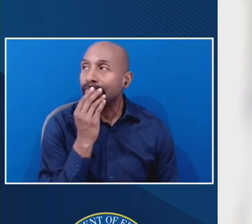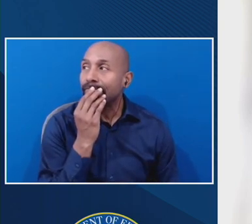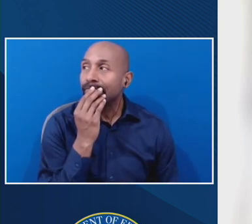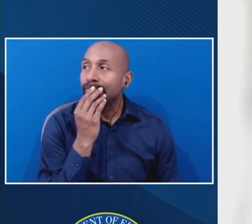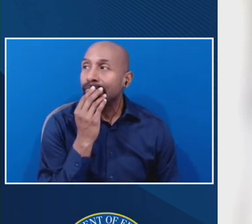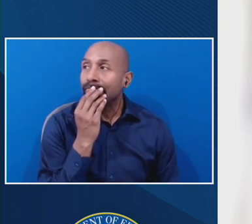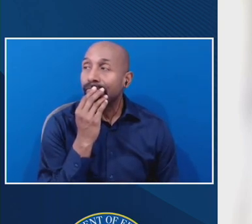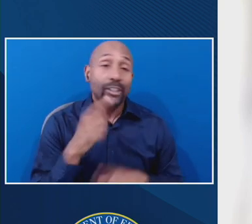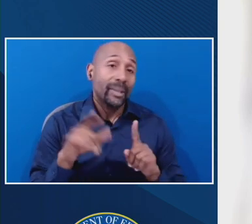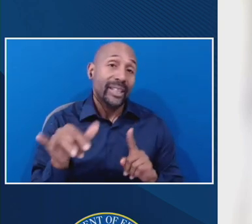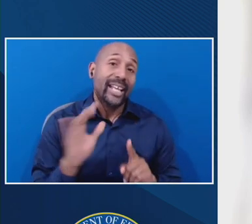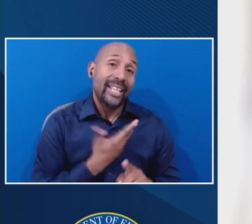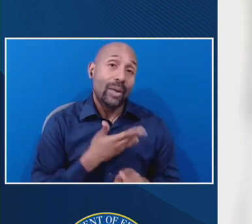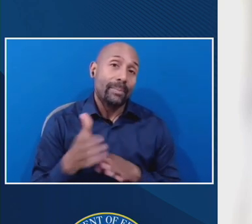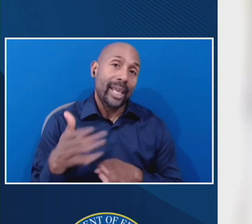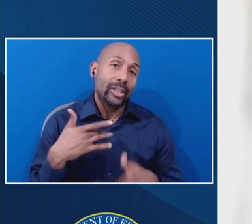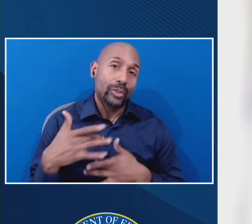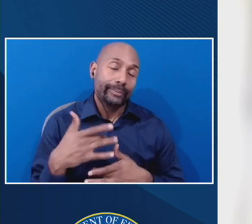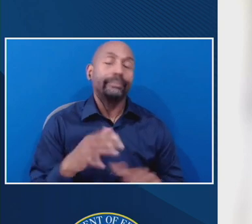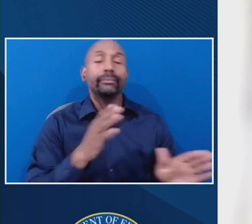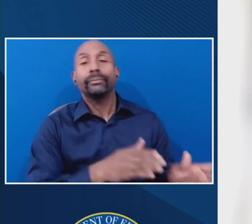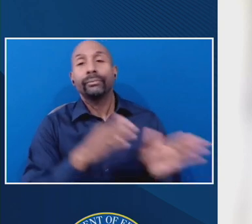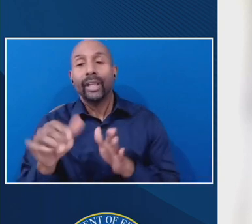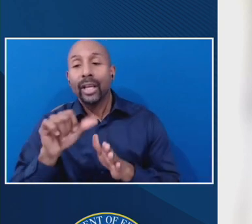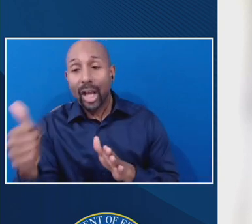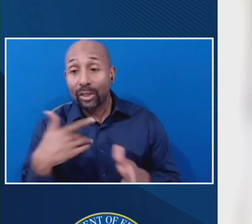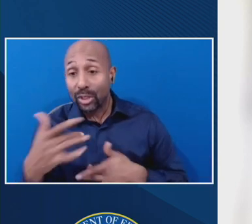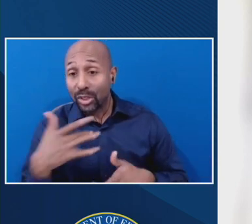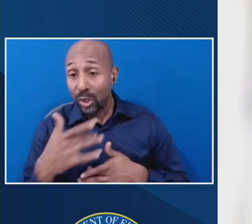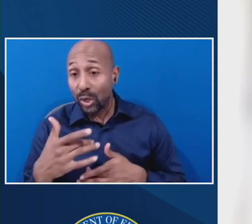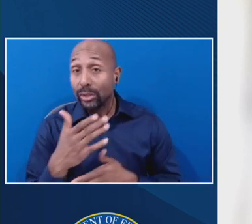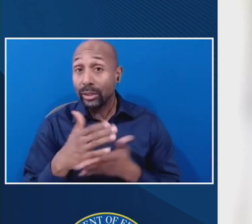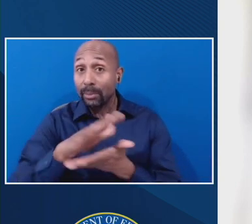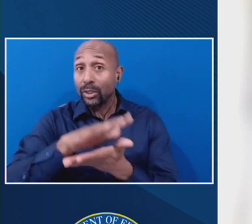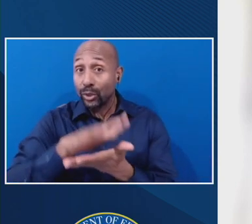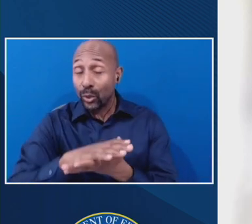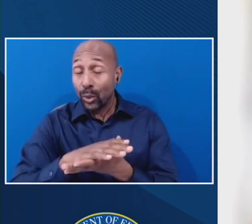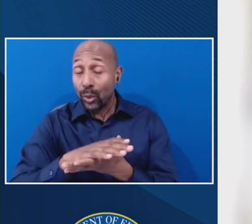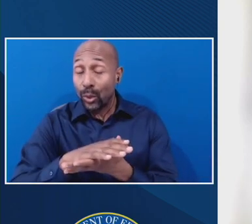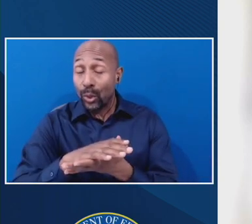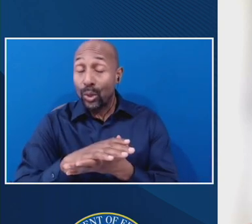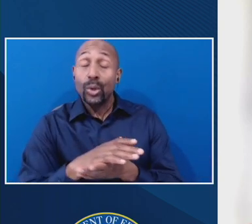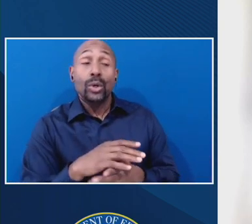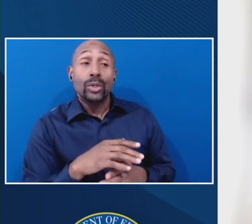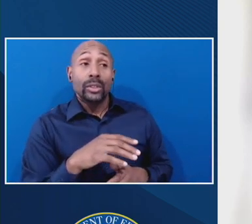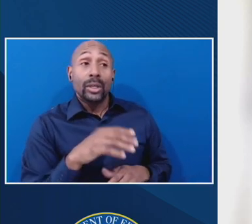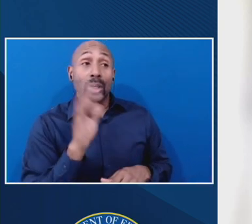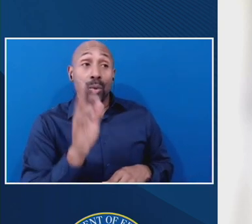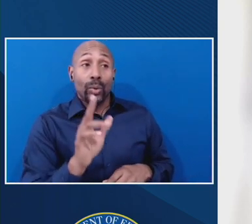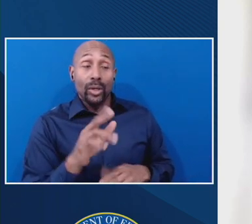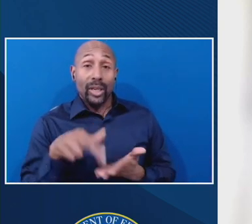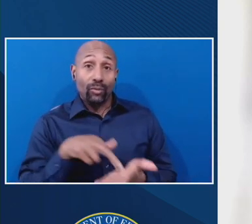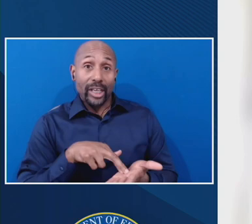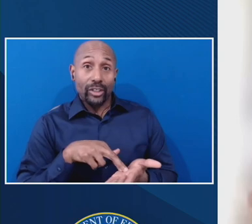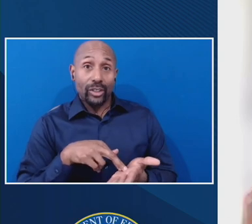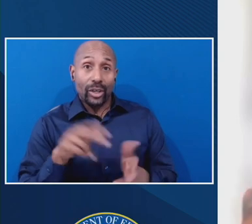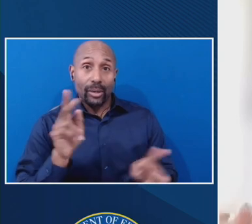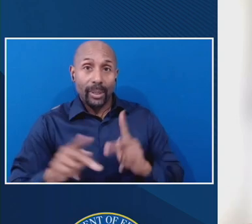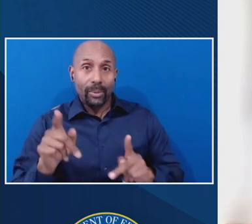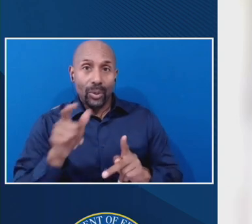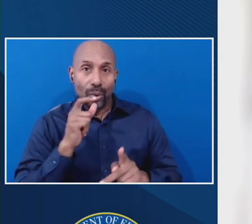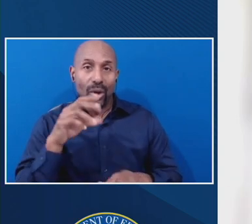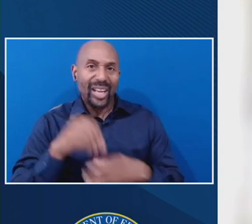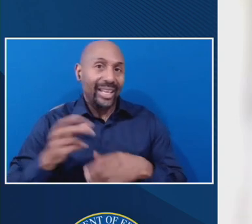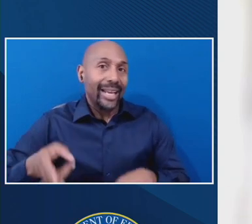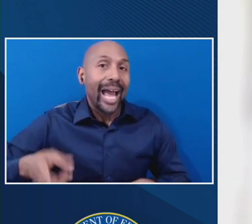but that's the big concern. The other is that there is concern that schools, if this provisions their schools will enroll people that are at a very high